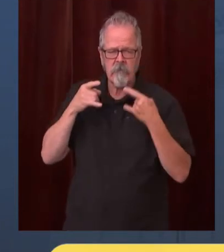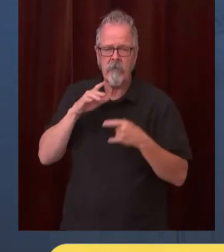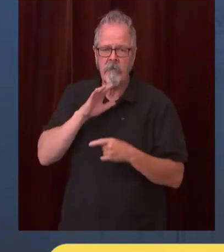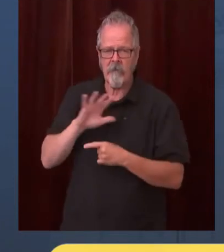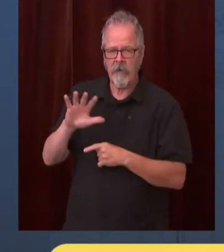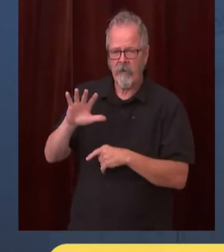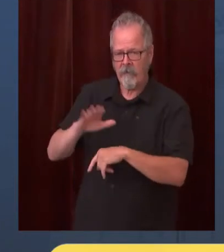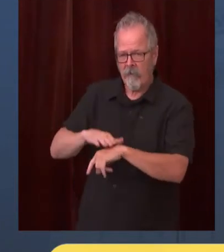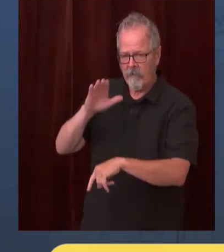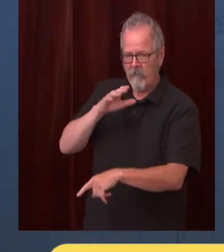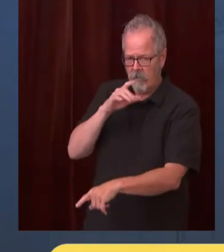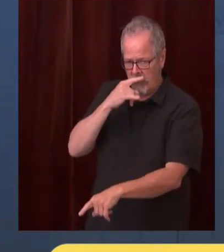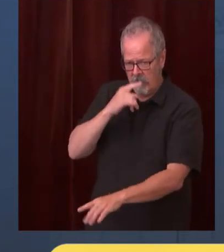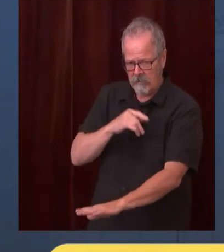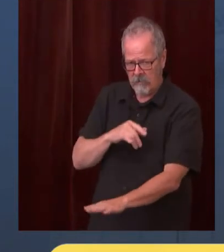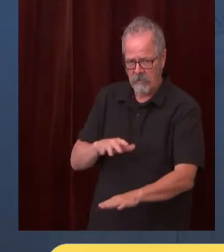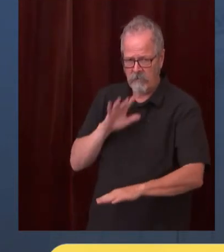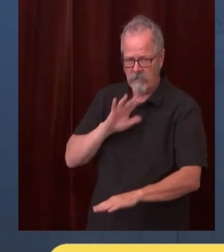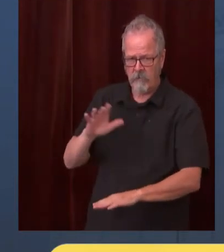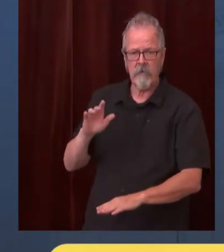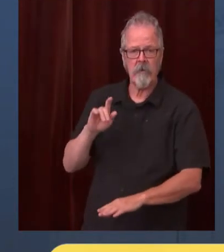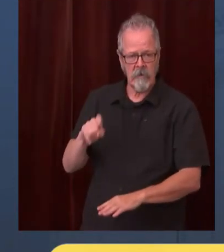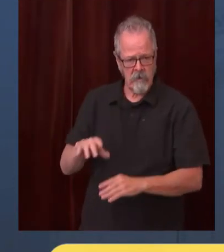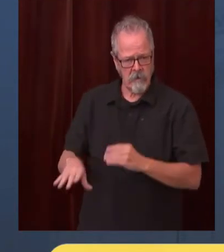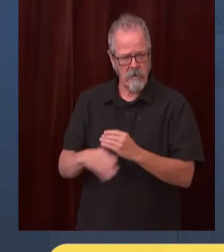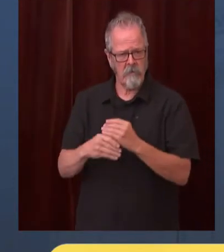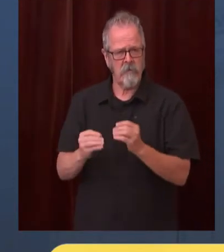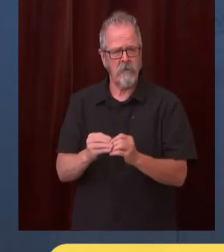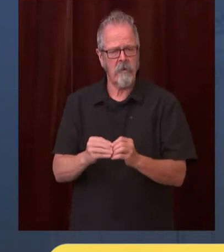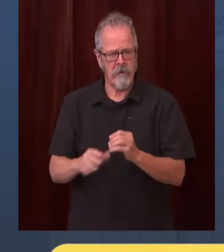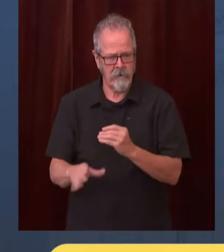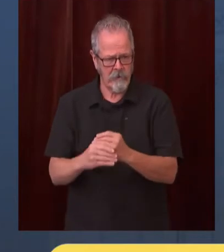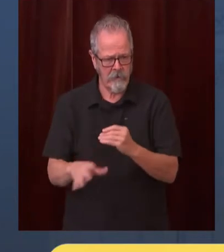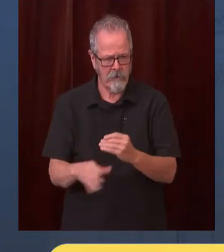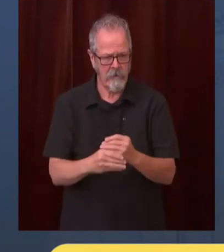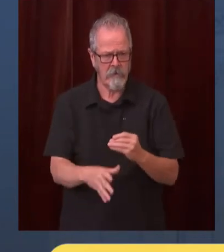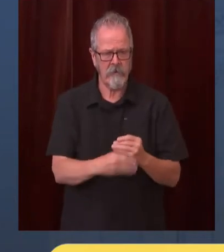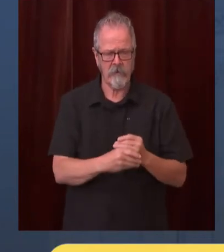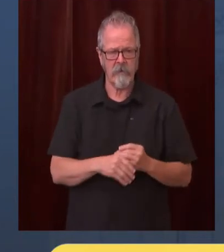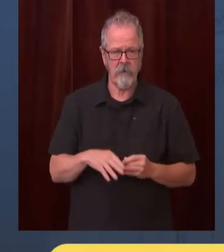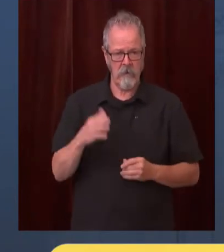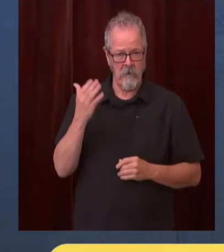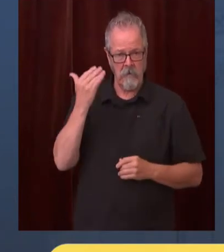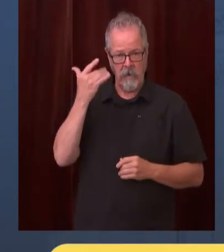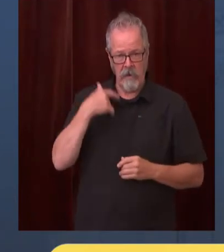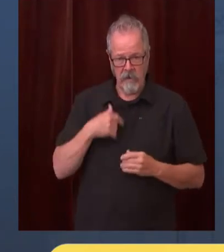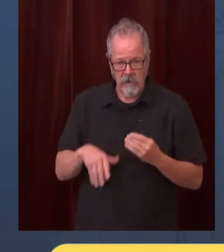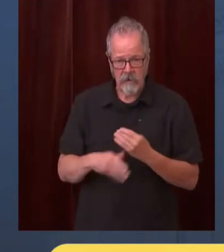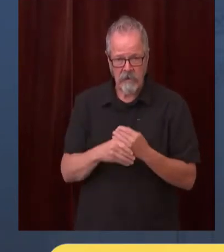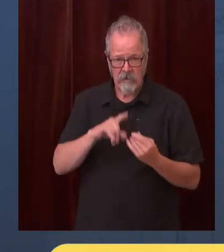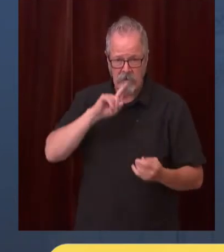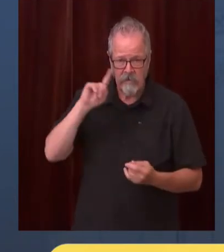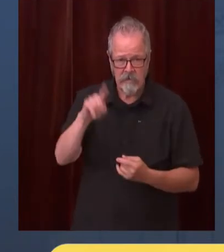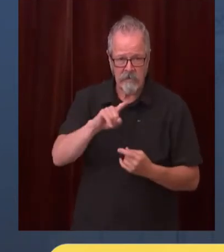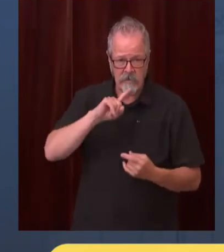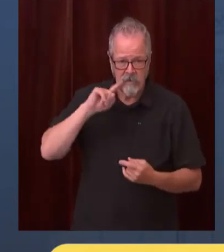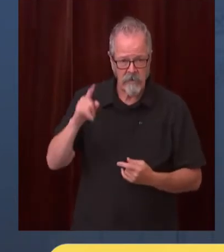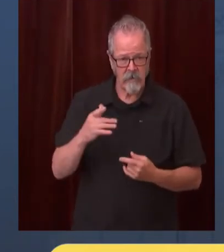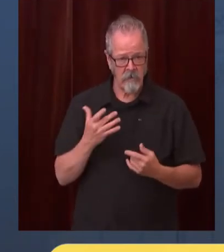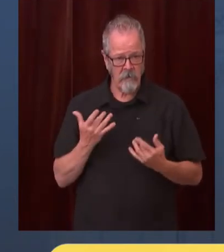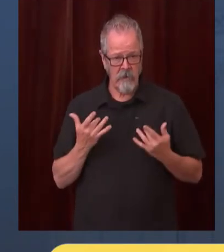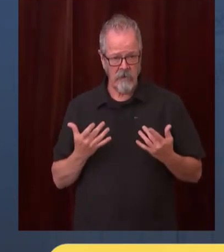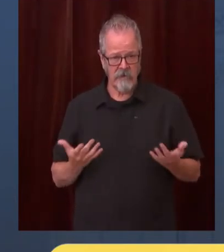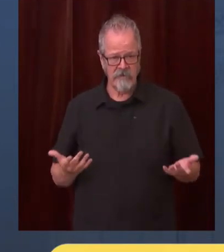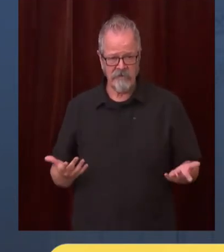is because we're seeing evidence of transmission unfortunately in outdoor settings at the watershed festival at the gorge